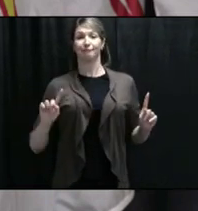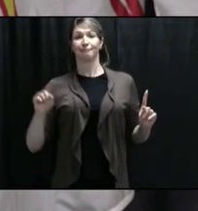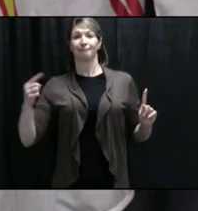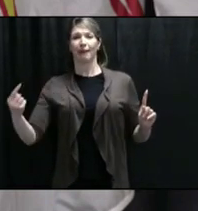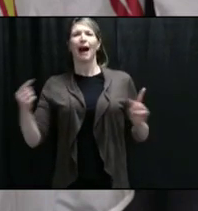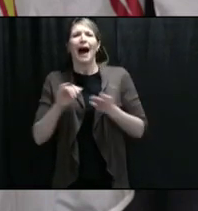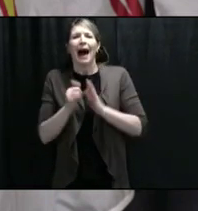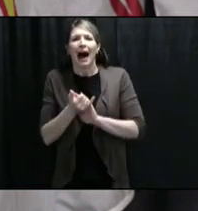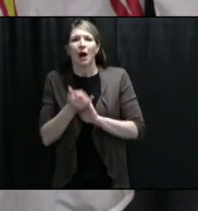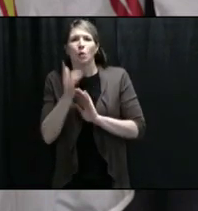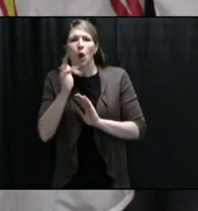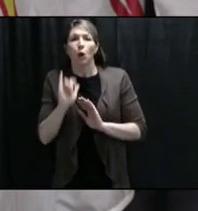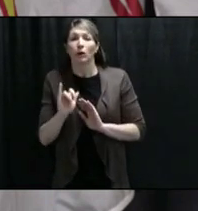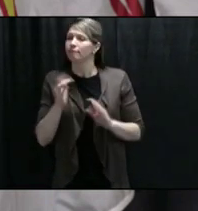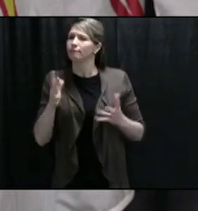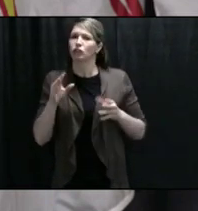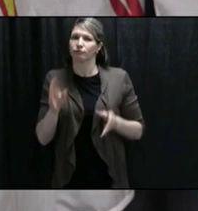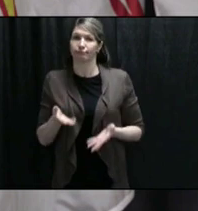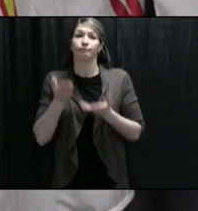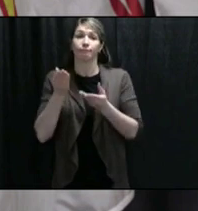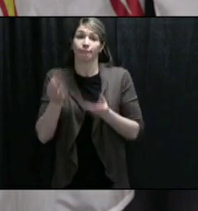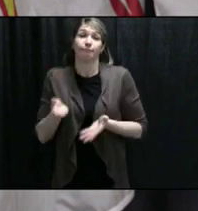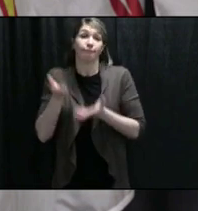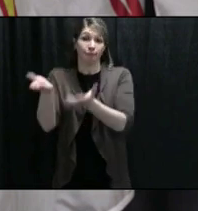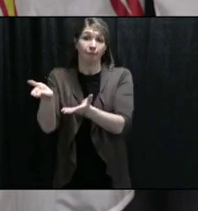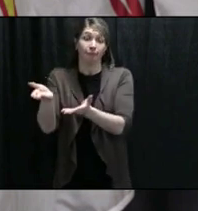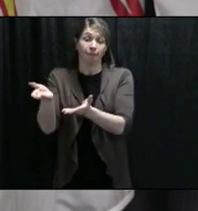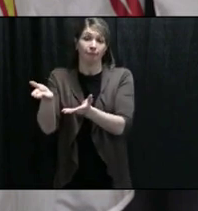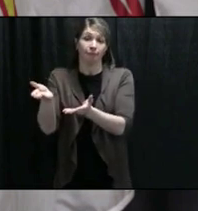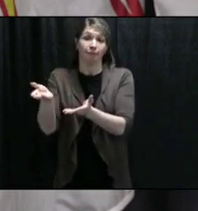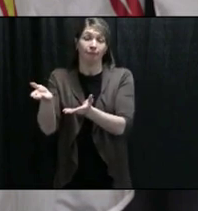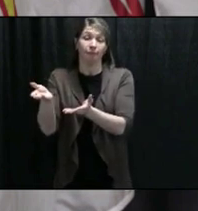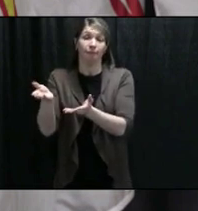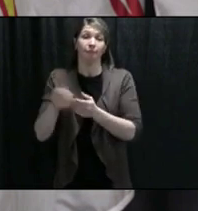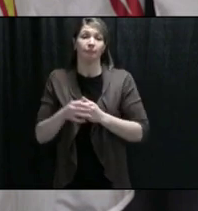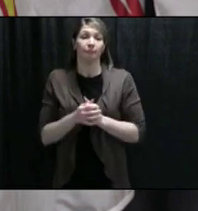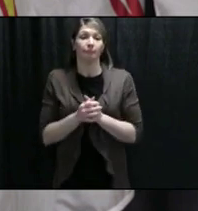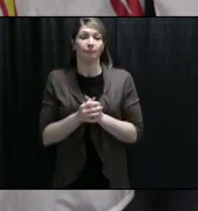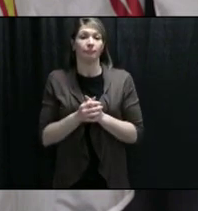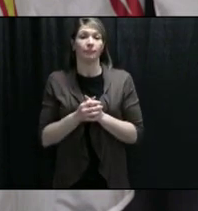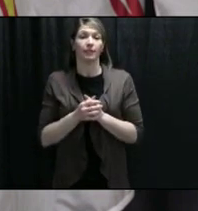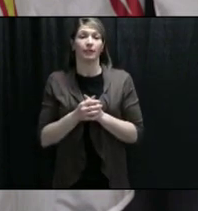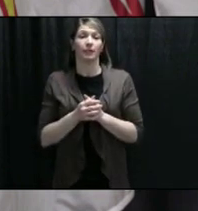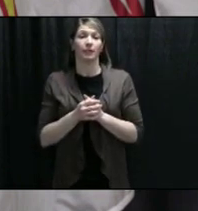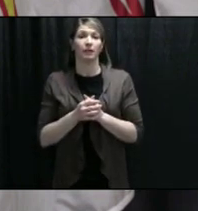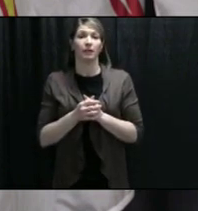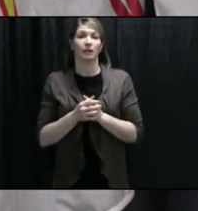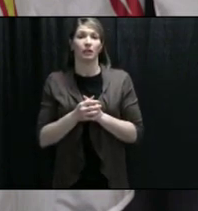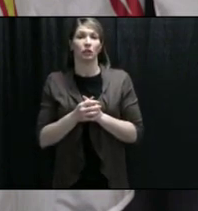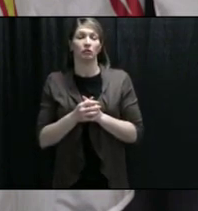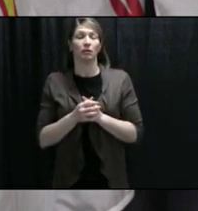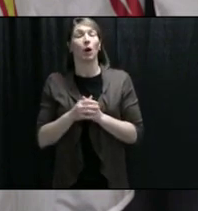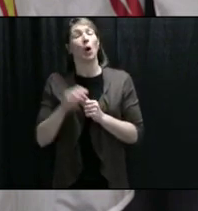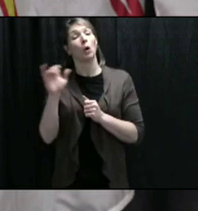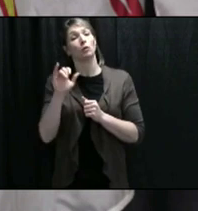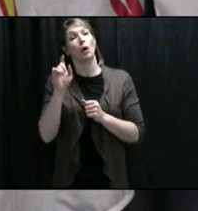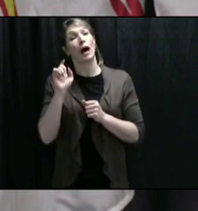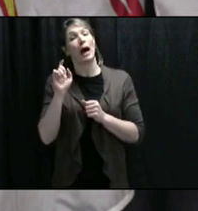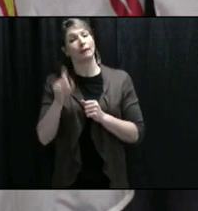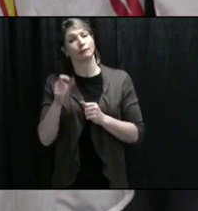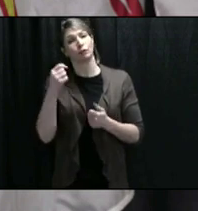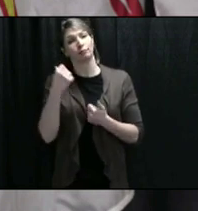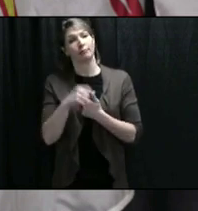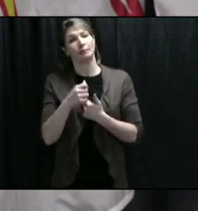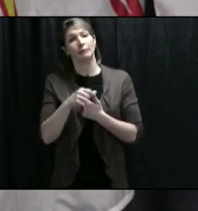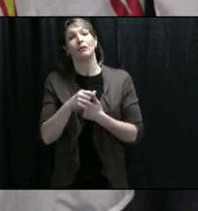there are, you know, a lot of things you have to take into consideration